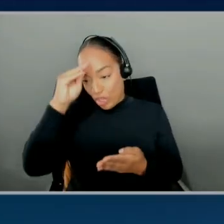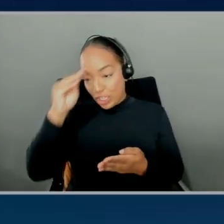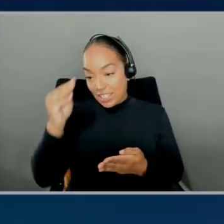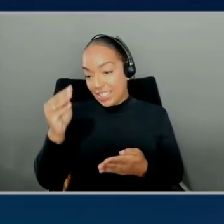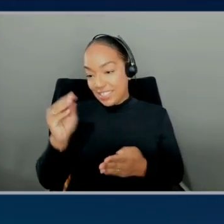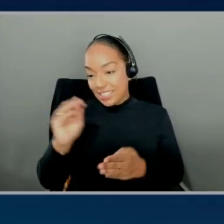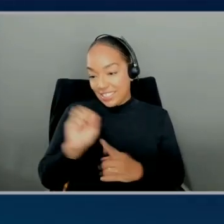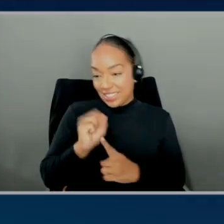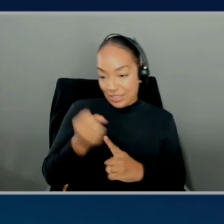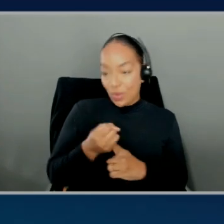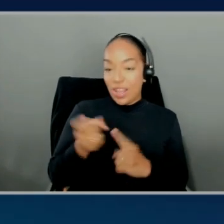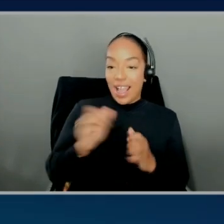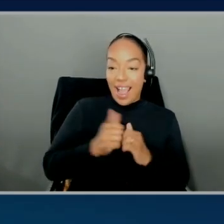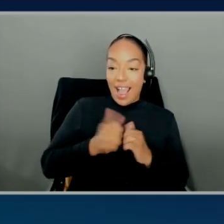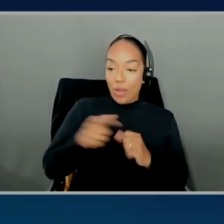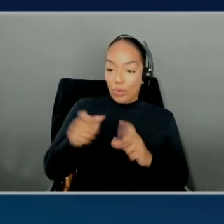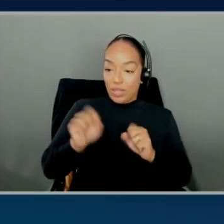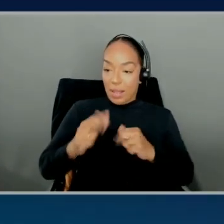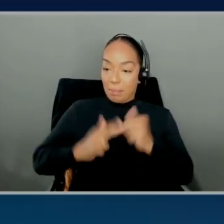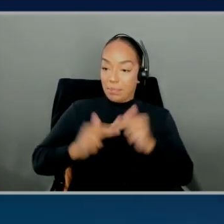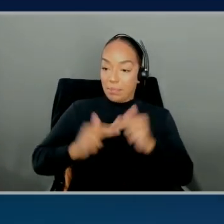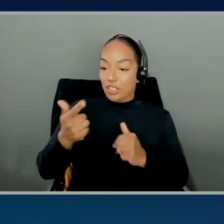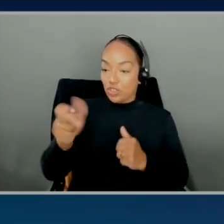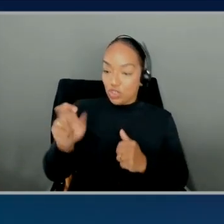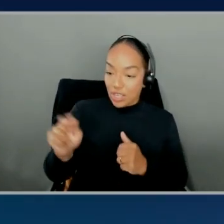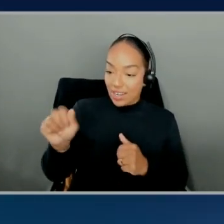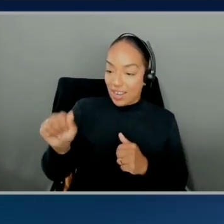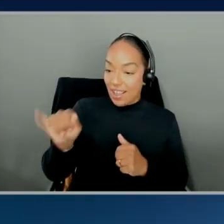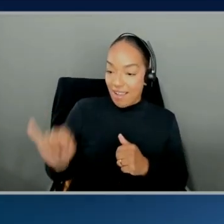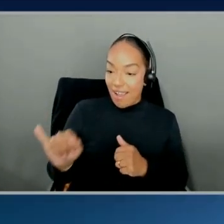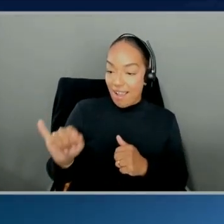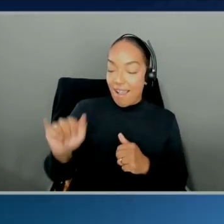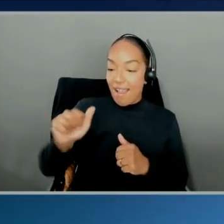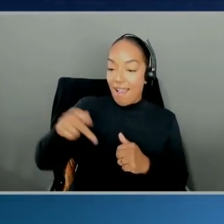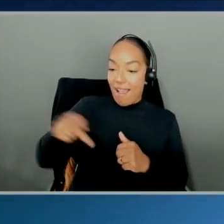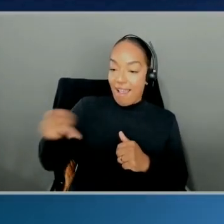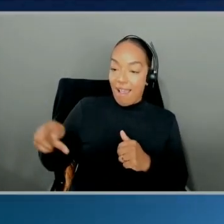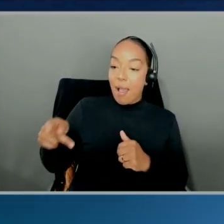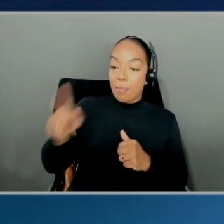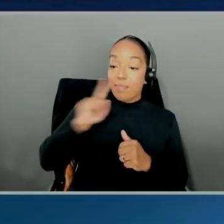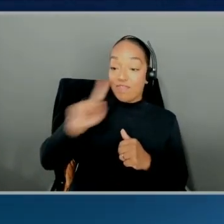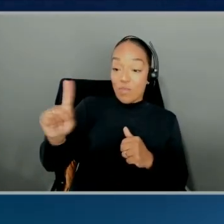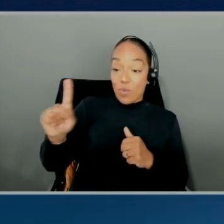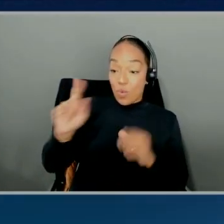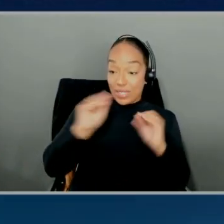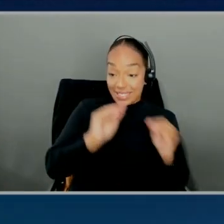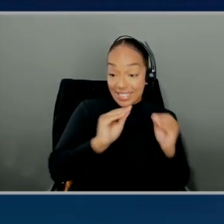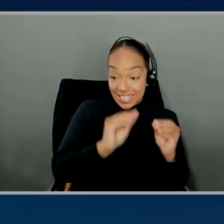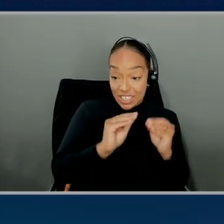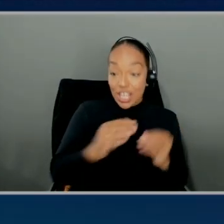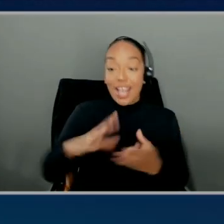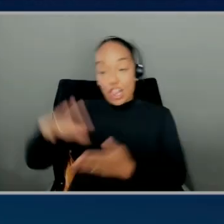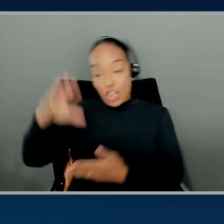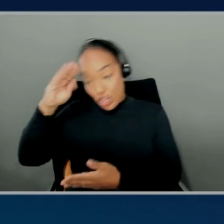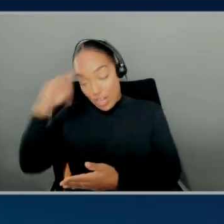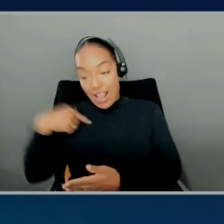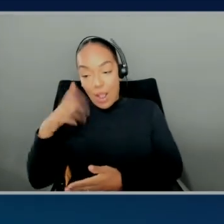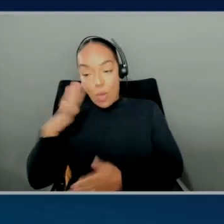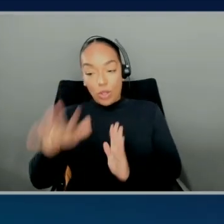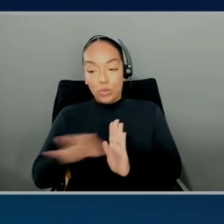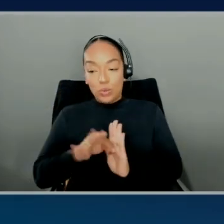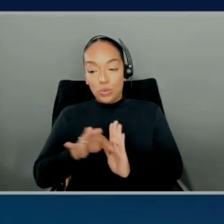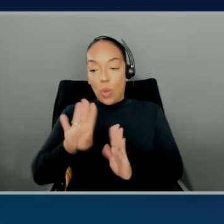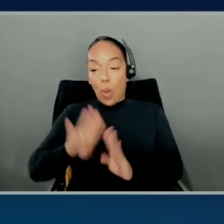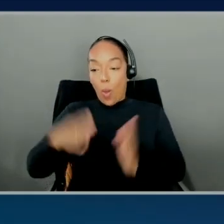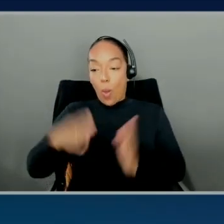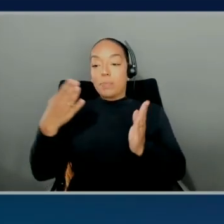to build a generative AI app for teaching and learning. And I'm going to actually choose the open dialogue mode so